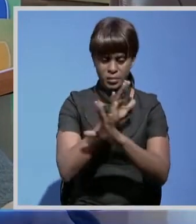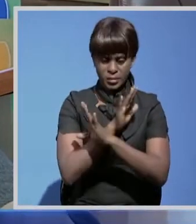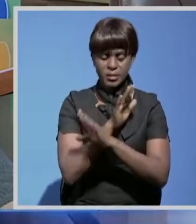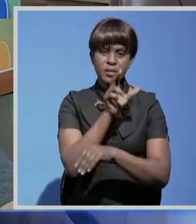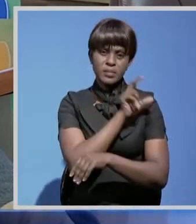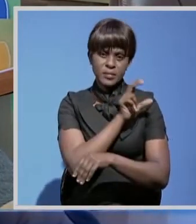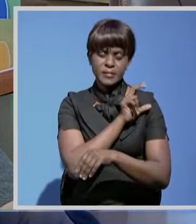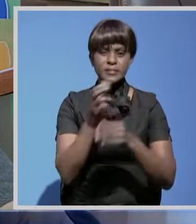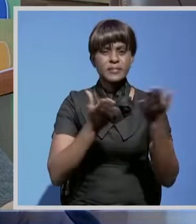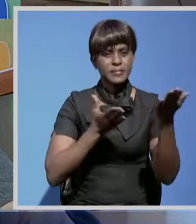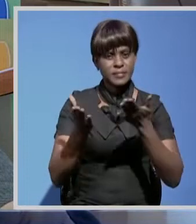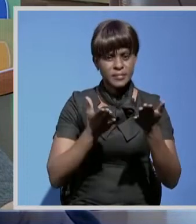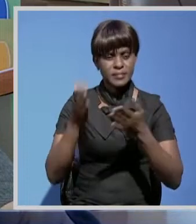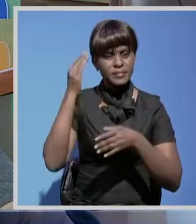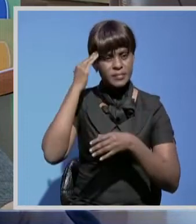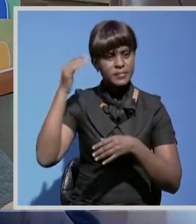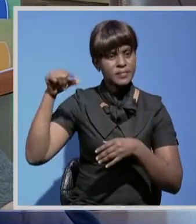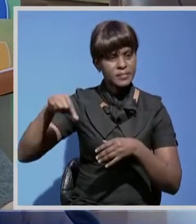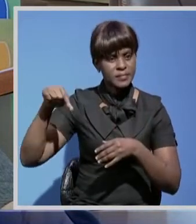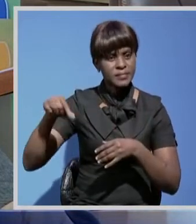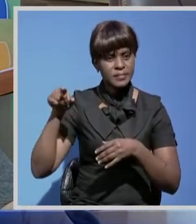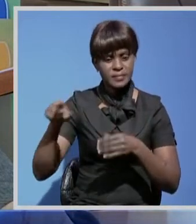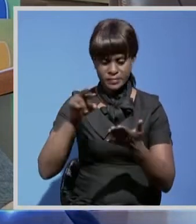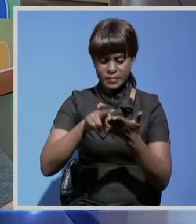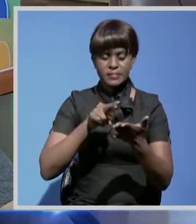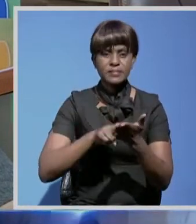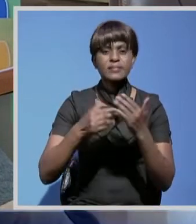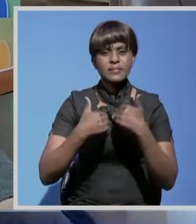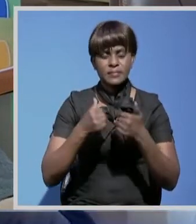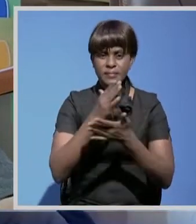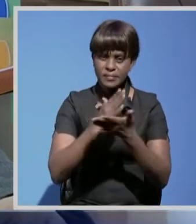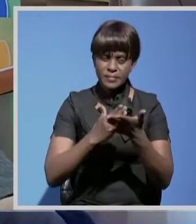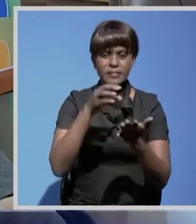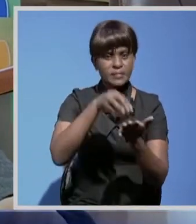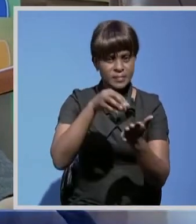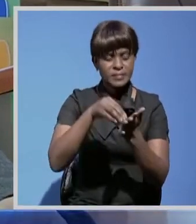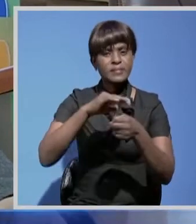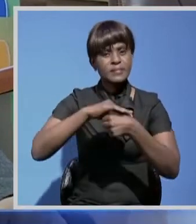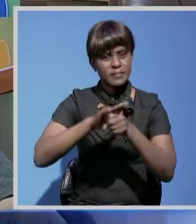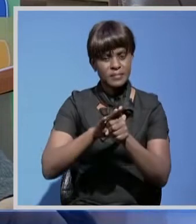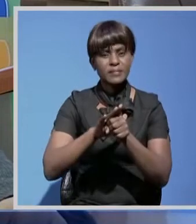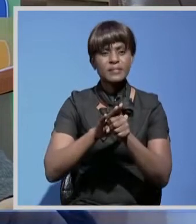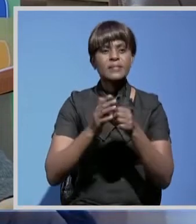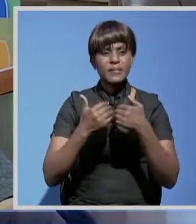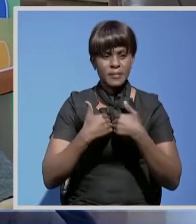headquarters has recorded some confirmed cases of covet 19.